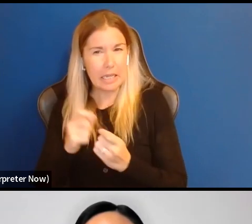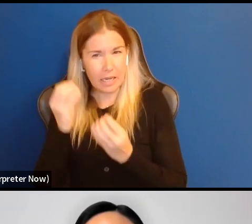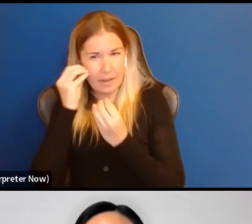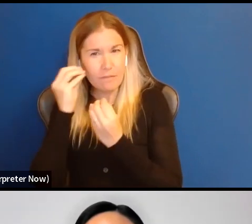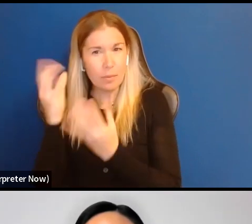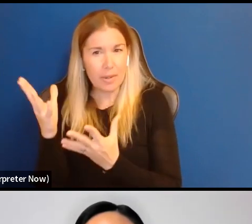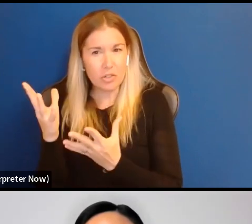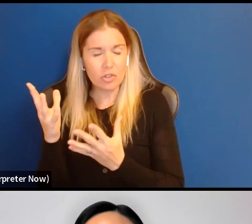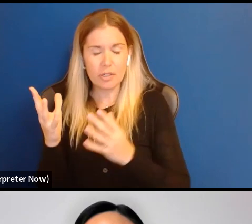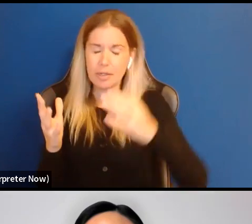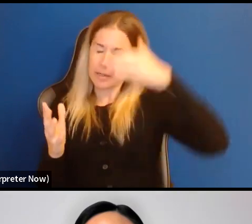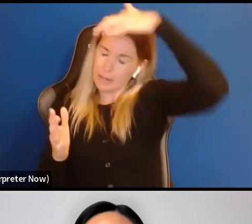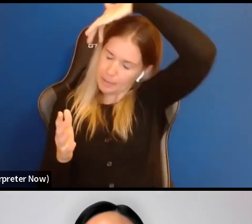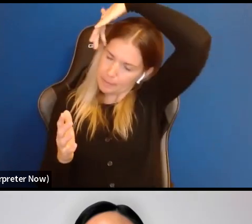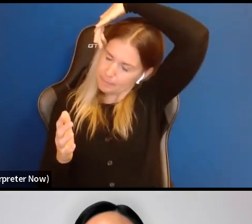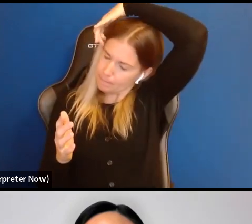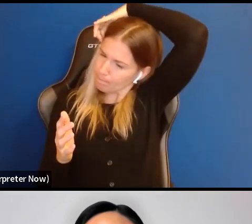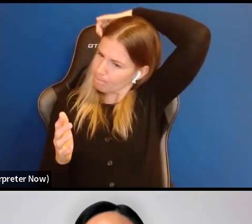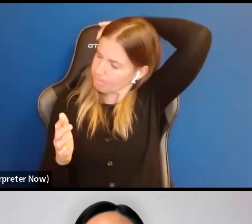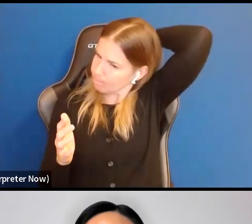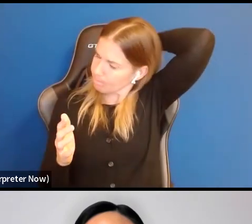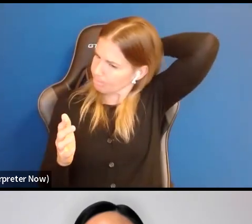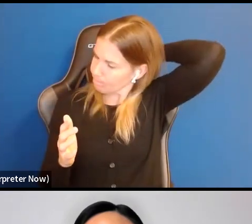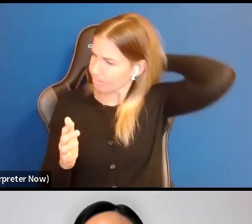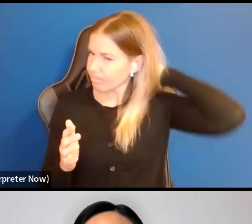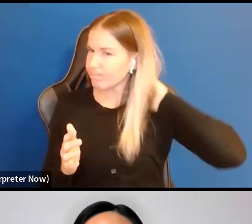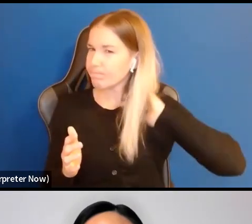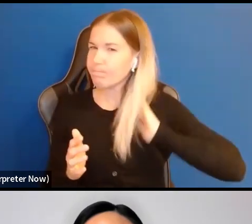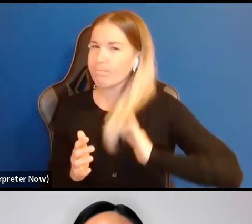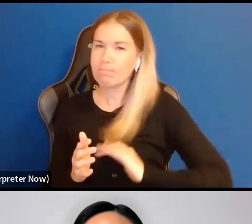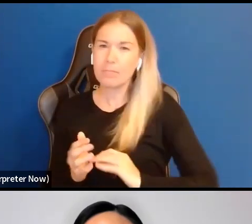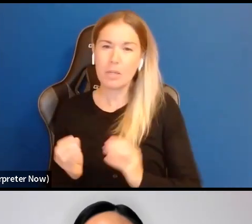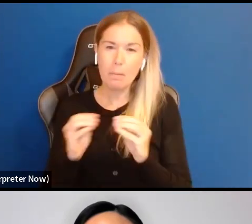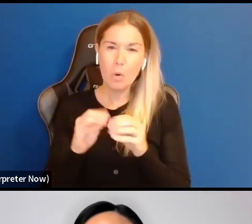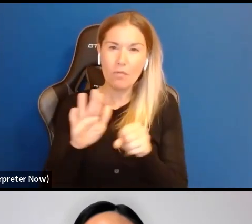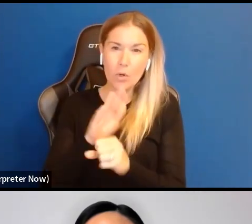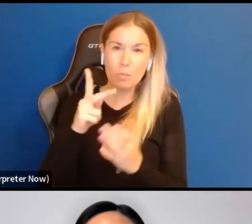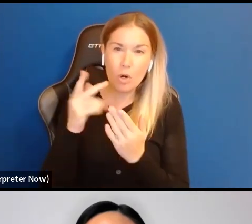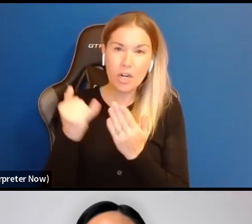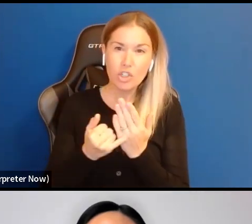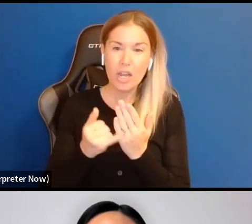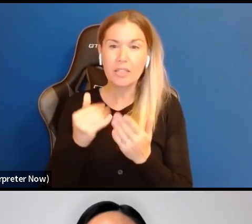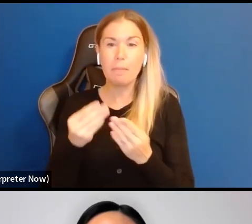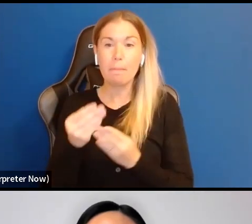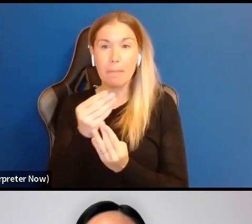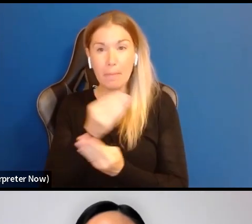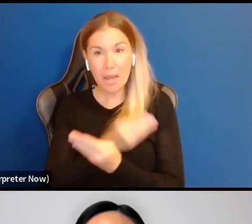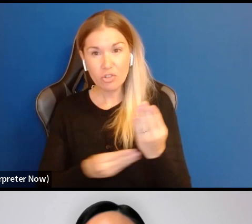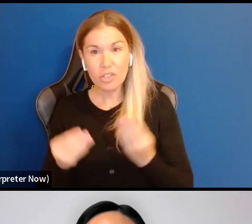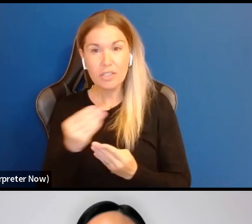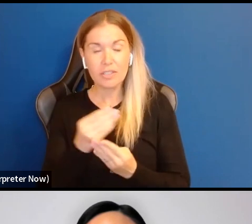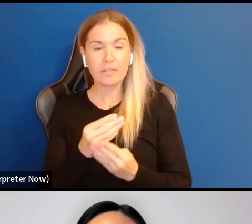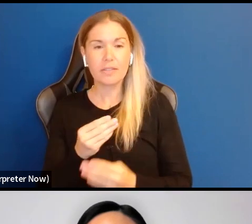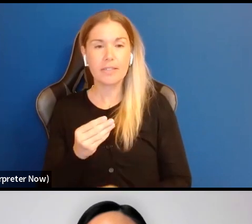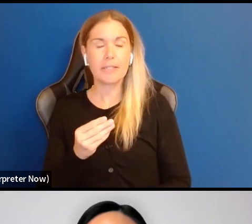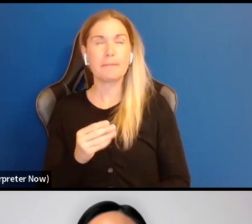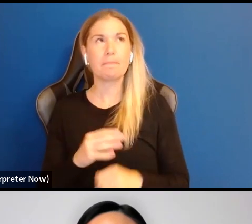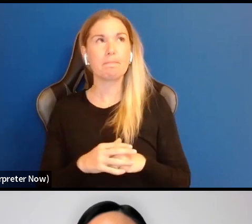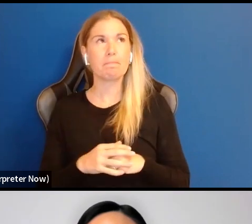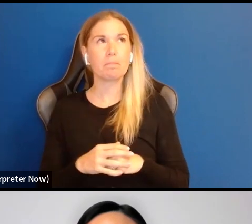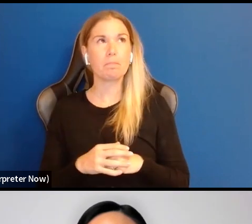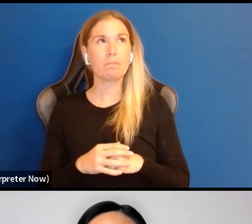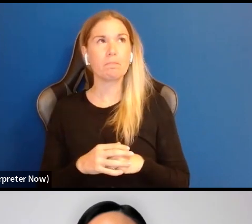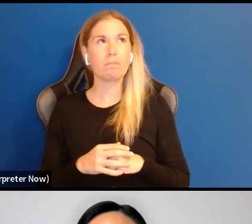you know, a fuller project budget, as well as, you know, some